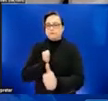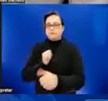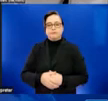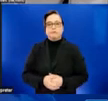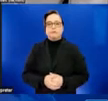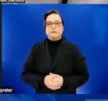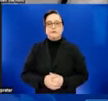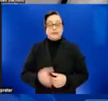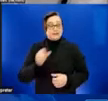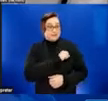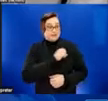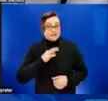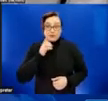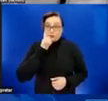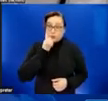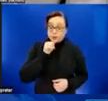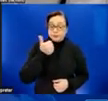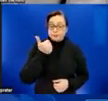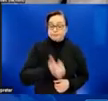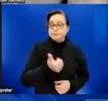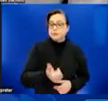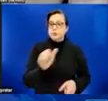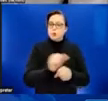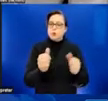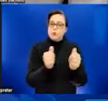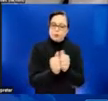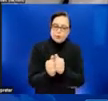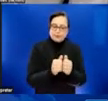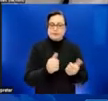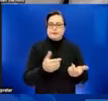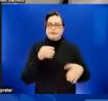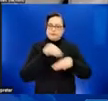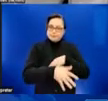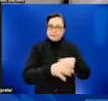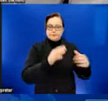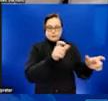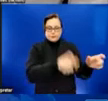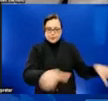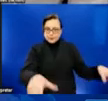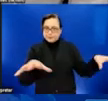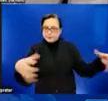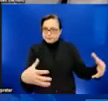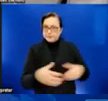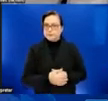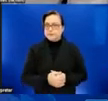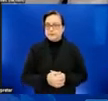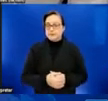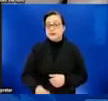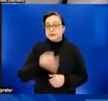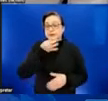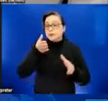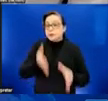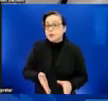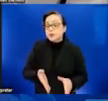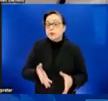populations, including gay, bisexual, and other men who have sex with men, as well as experts in HIV and STI prevention